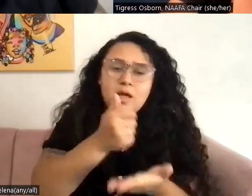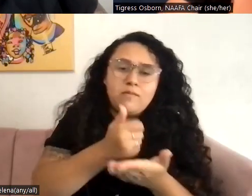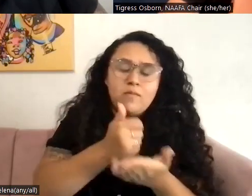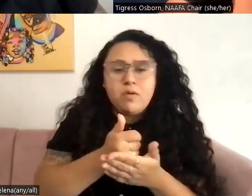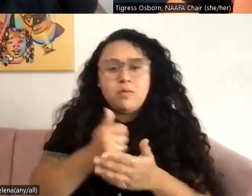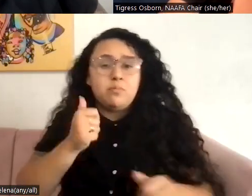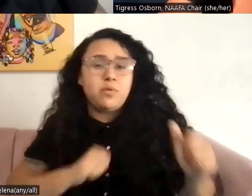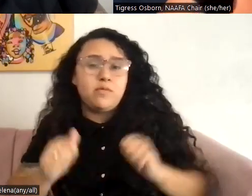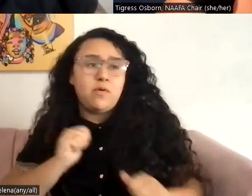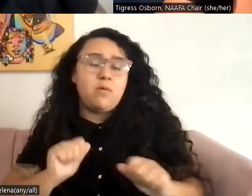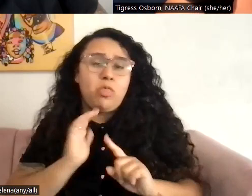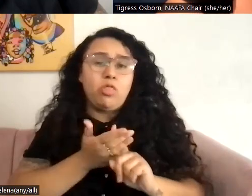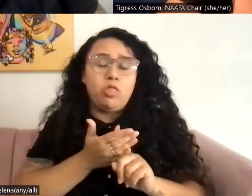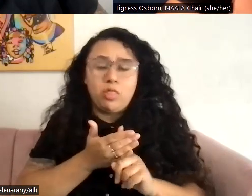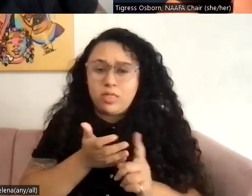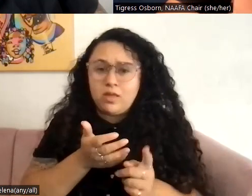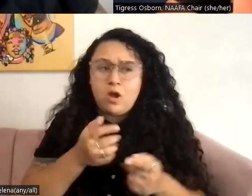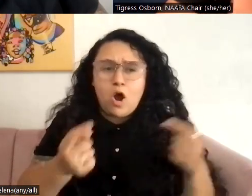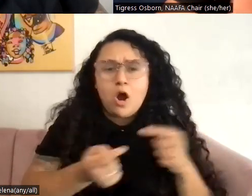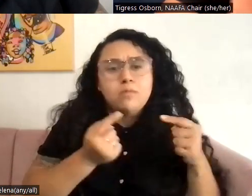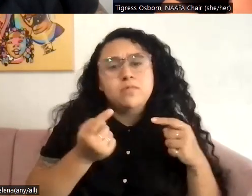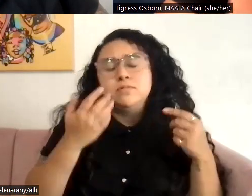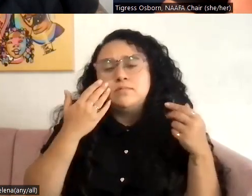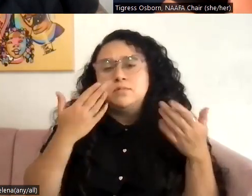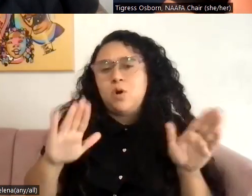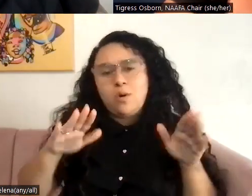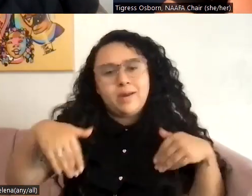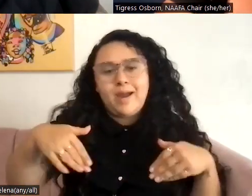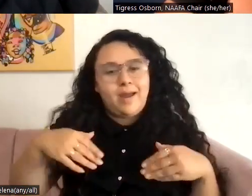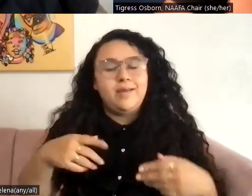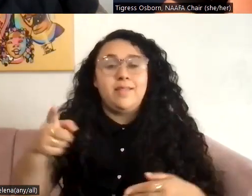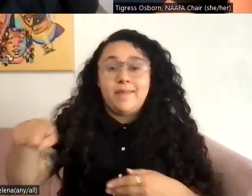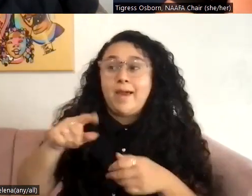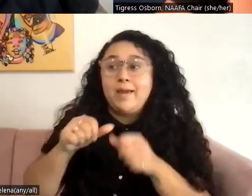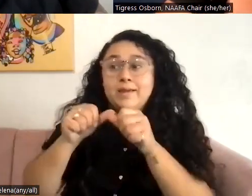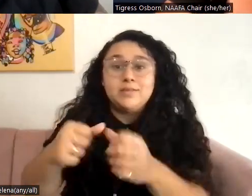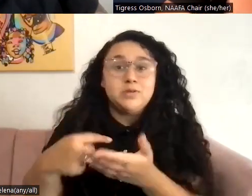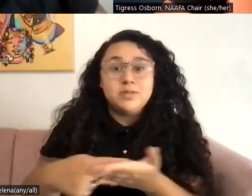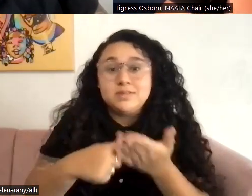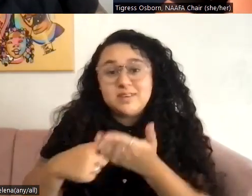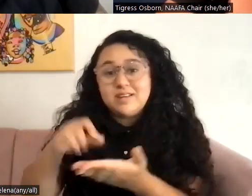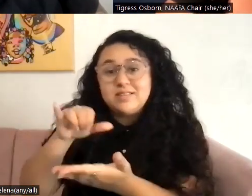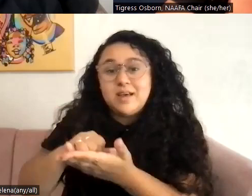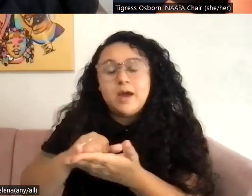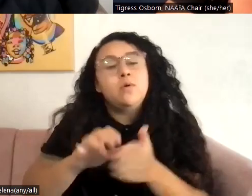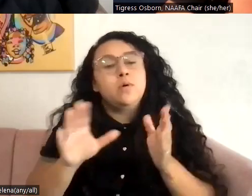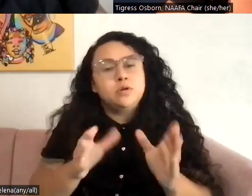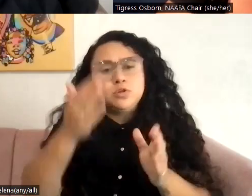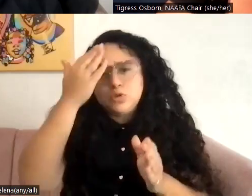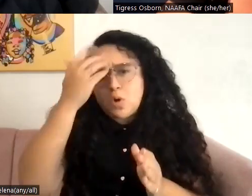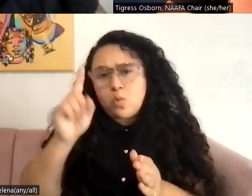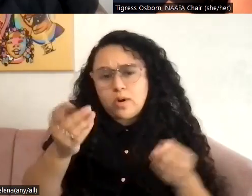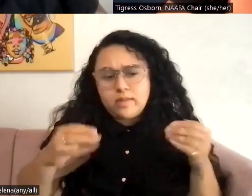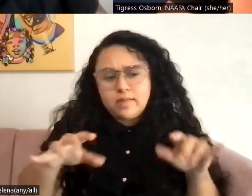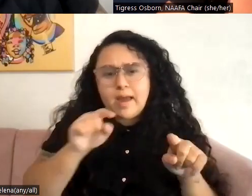harmful. And so as we continue to debate that, we do continue to encourage you to know whose land you're on.